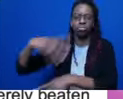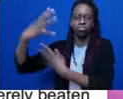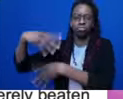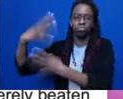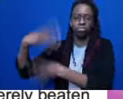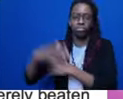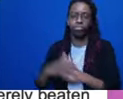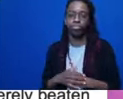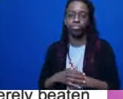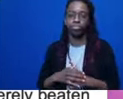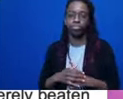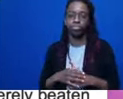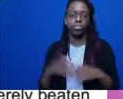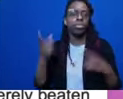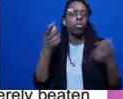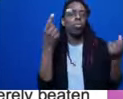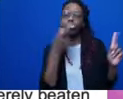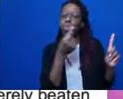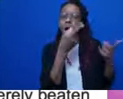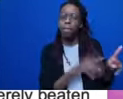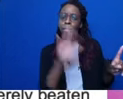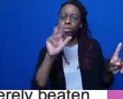things that you notice?